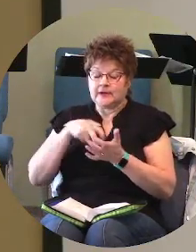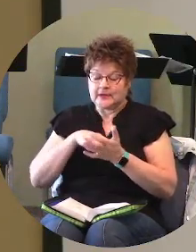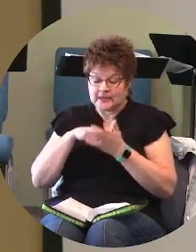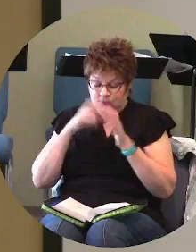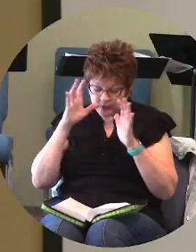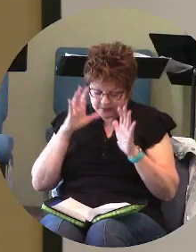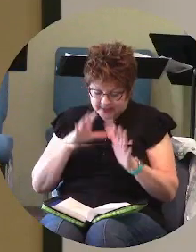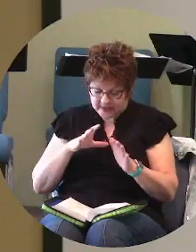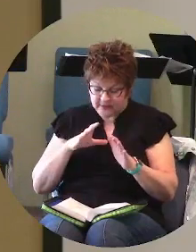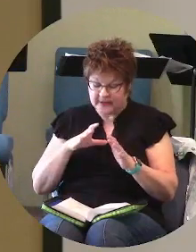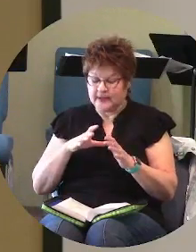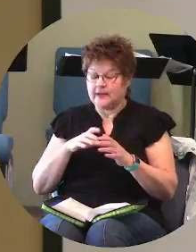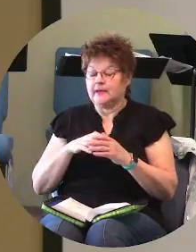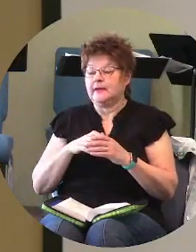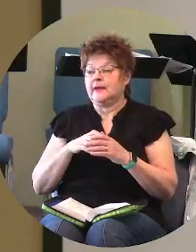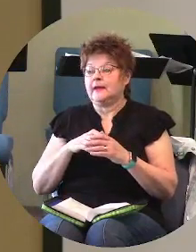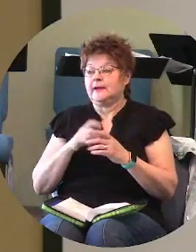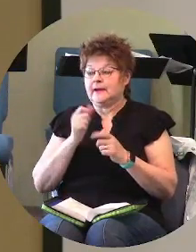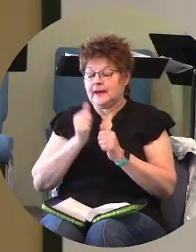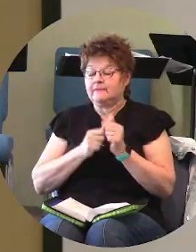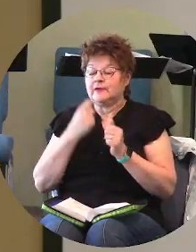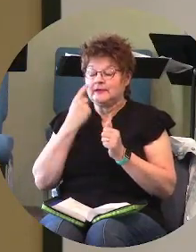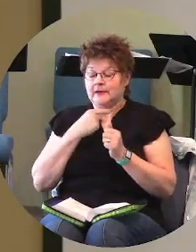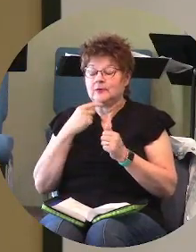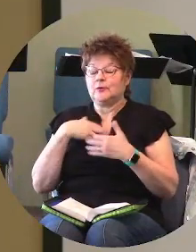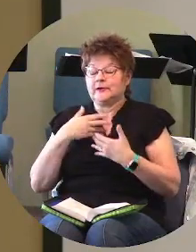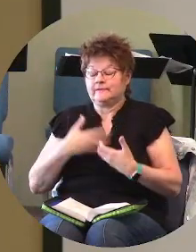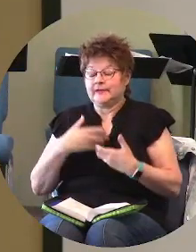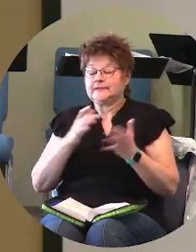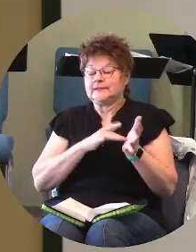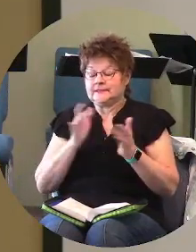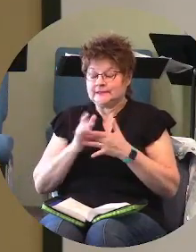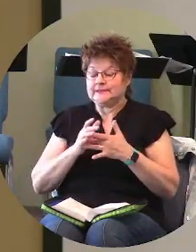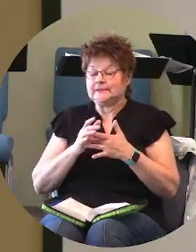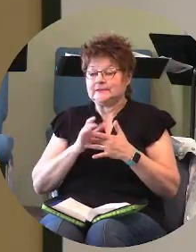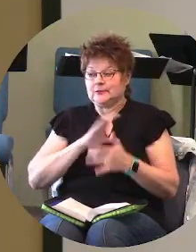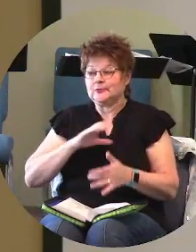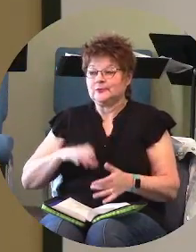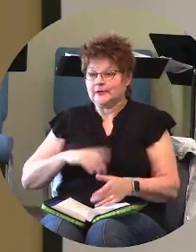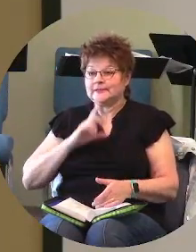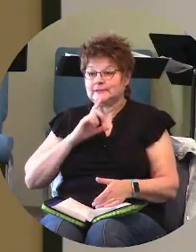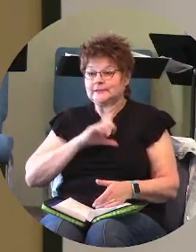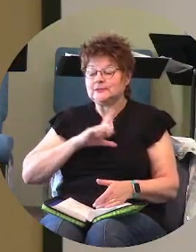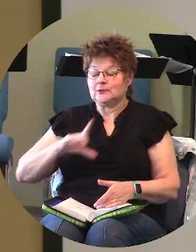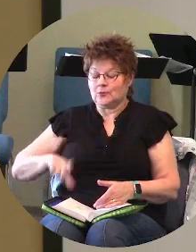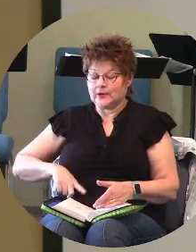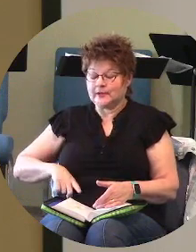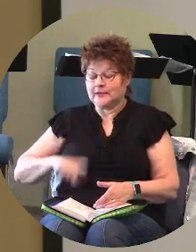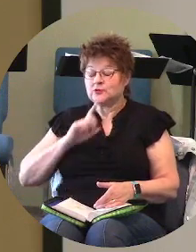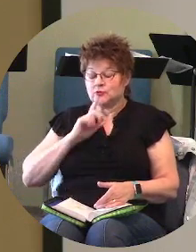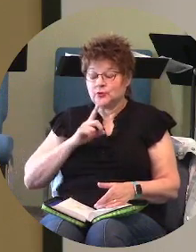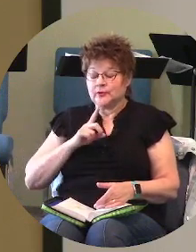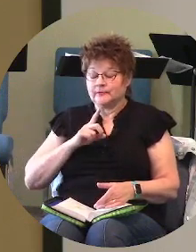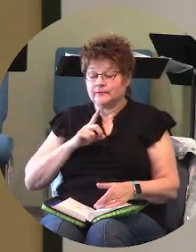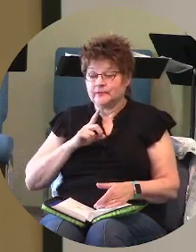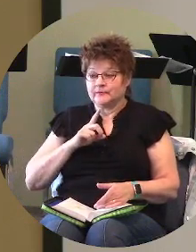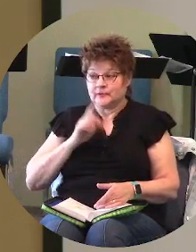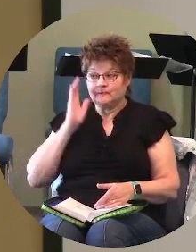i don't know what that looks like other than what scripture says and yet it's true there's going to come a time